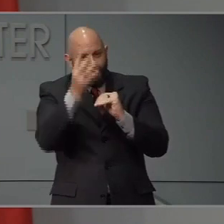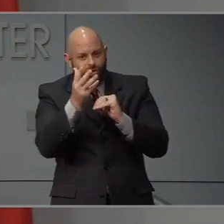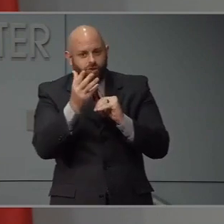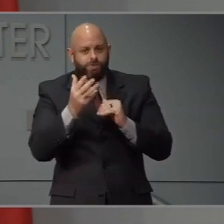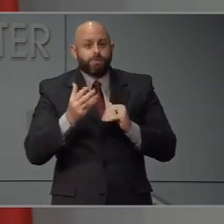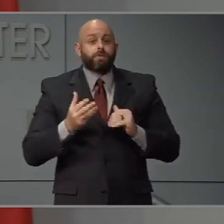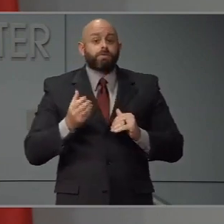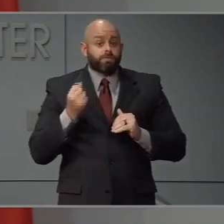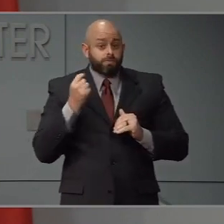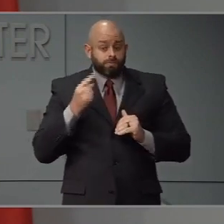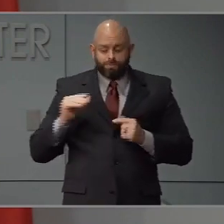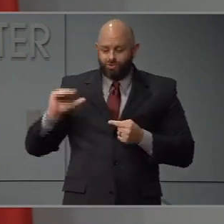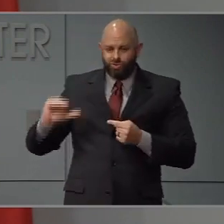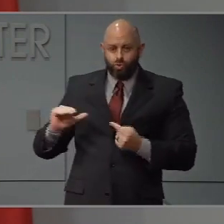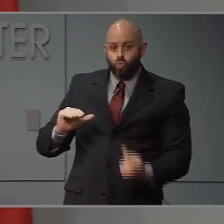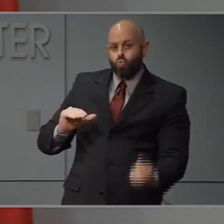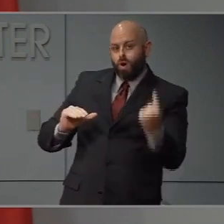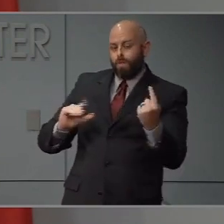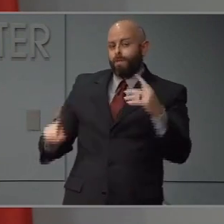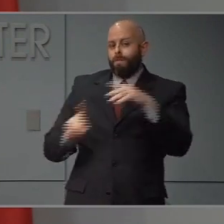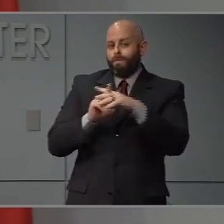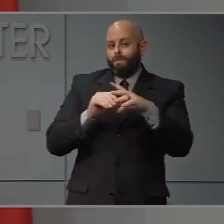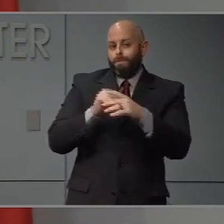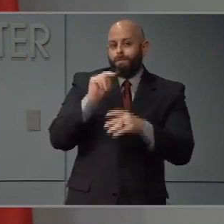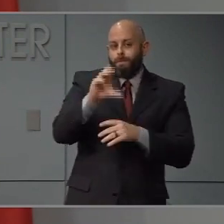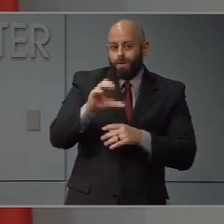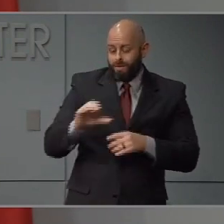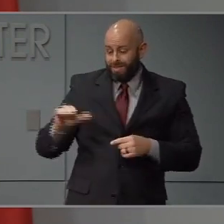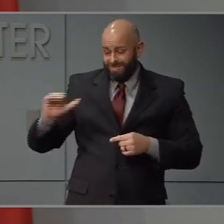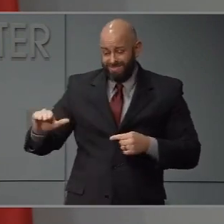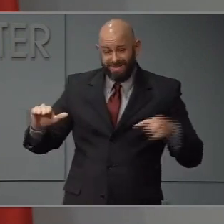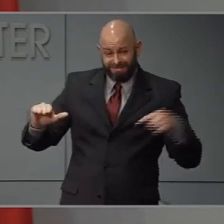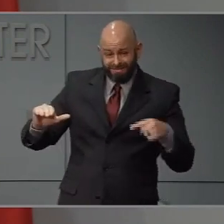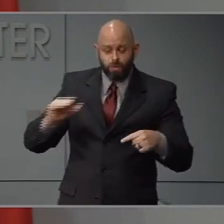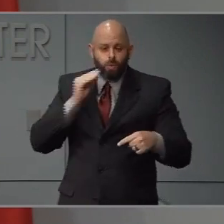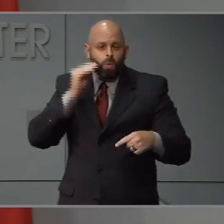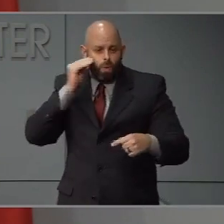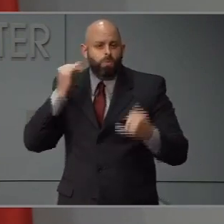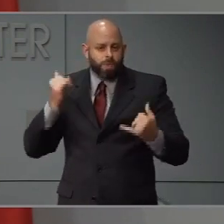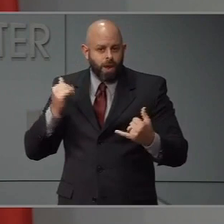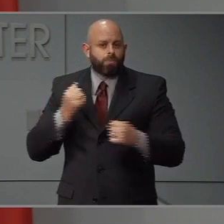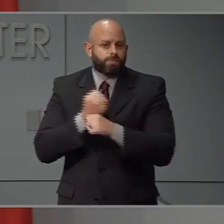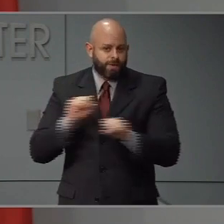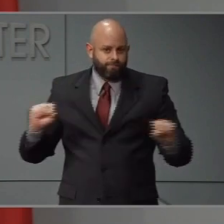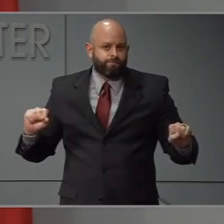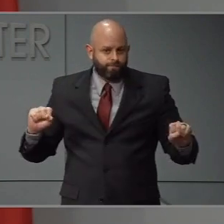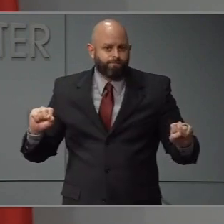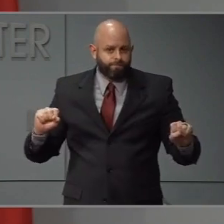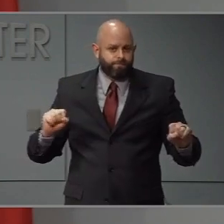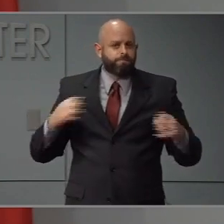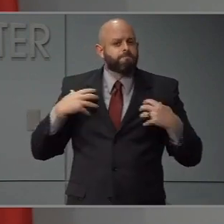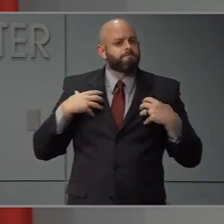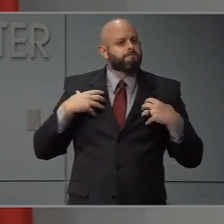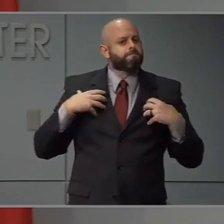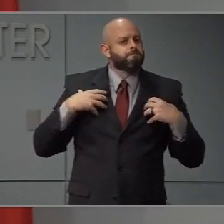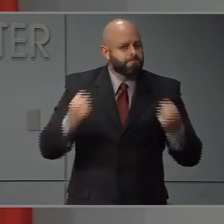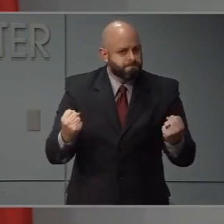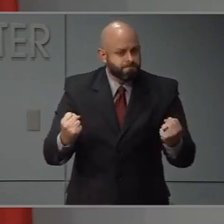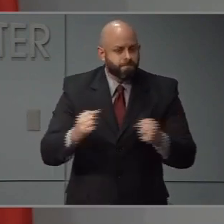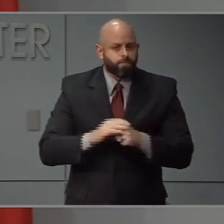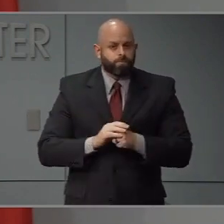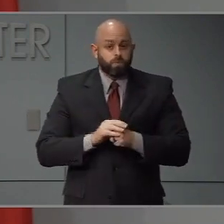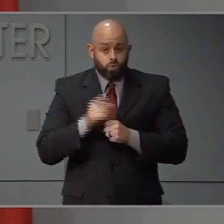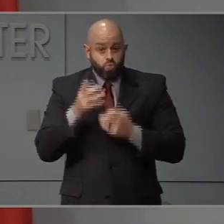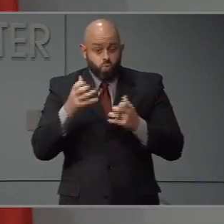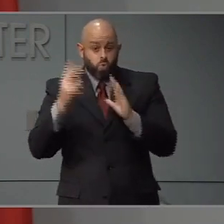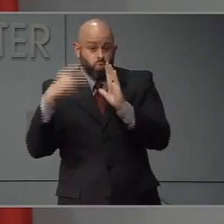child, I can report they are now home and doing well. There's additional information about MISC posted